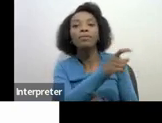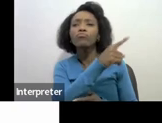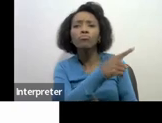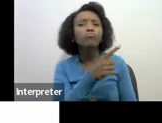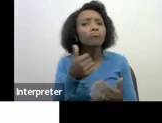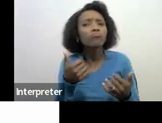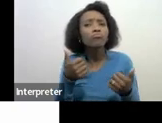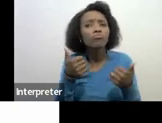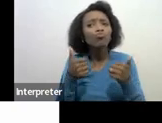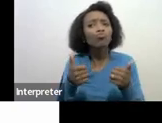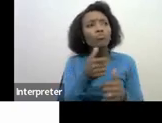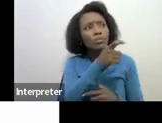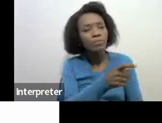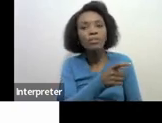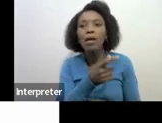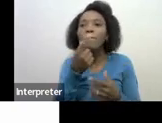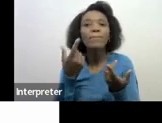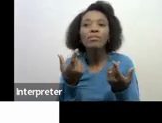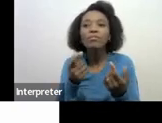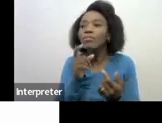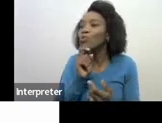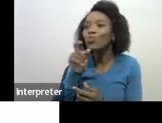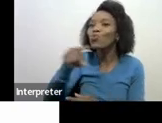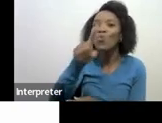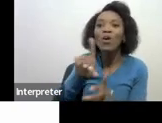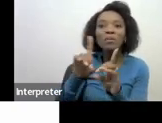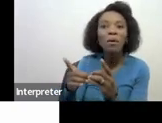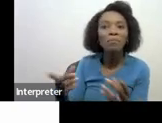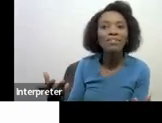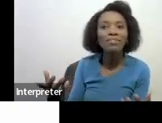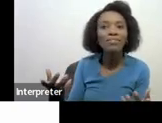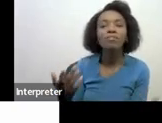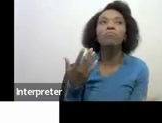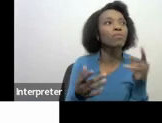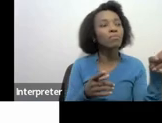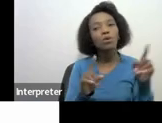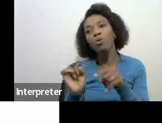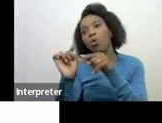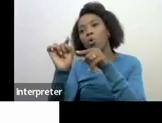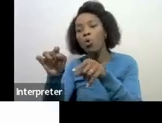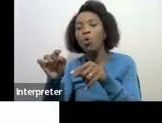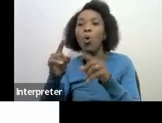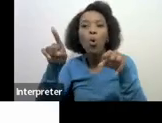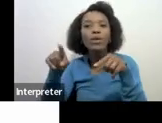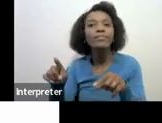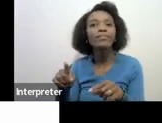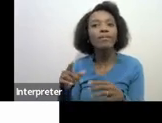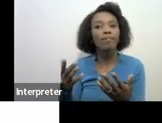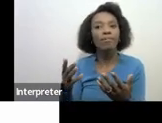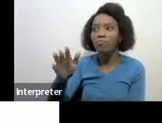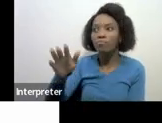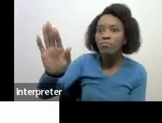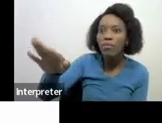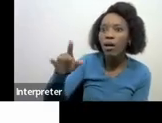person makes use of the wrong door the person goes and knock at the auditor door and say this